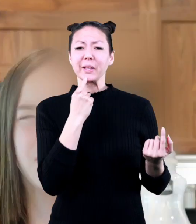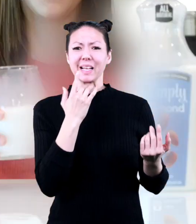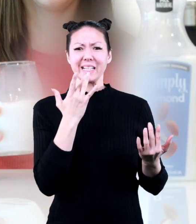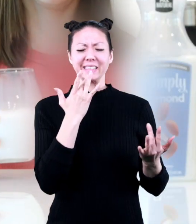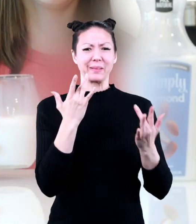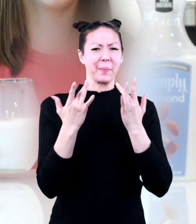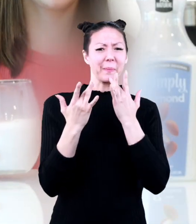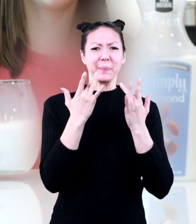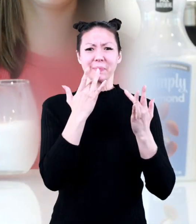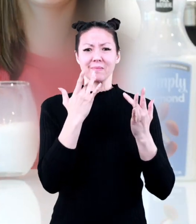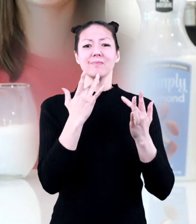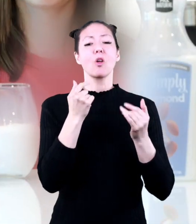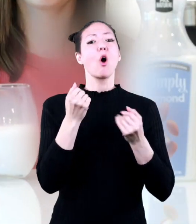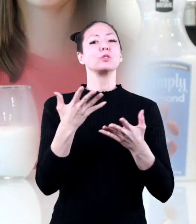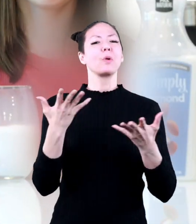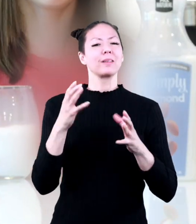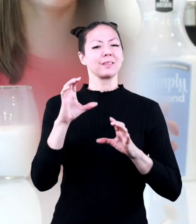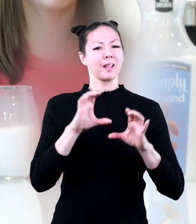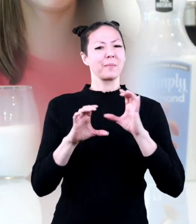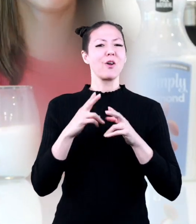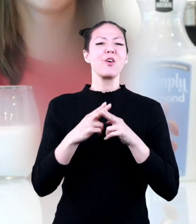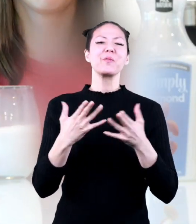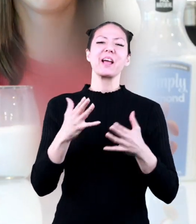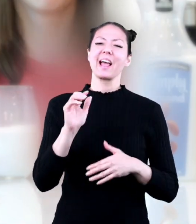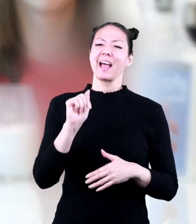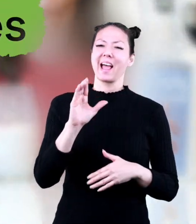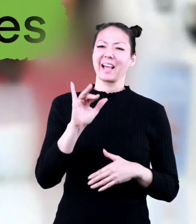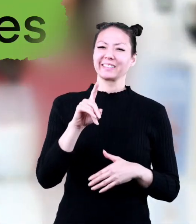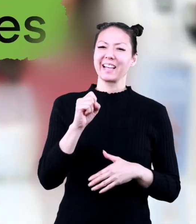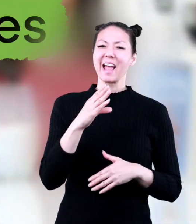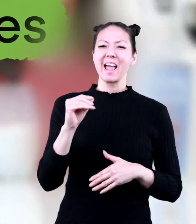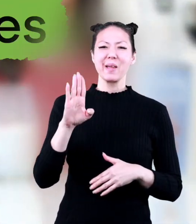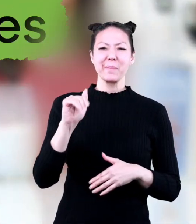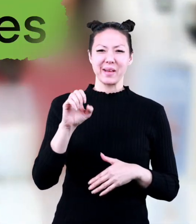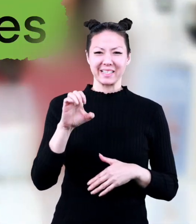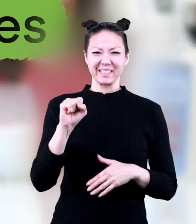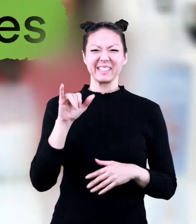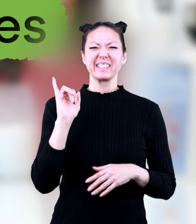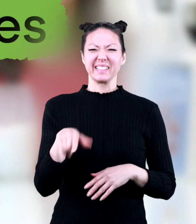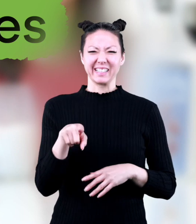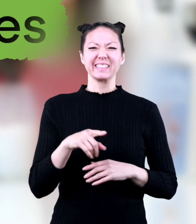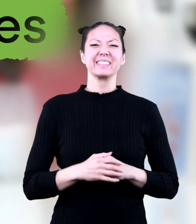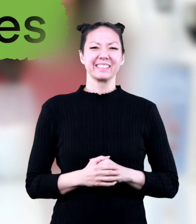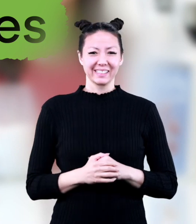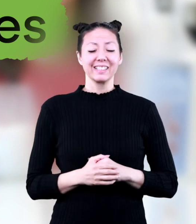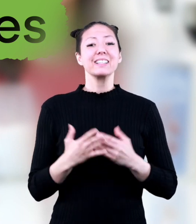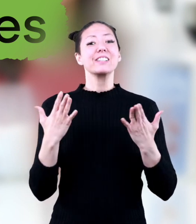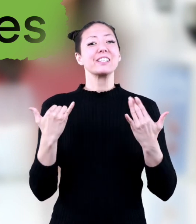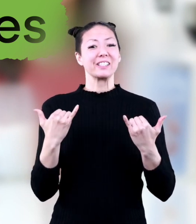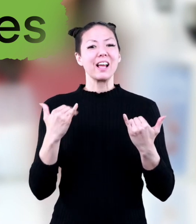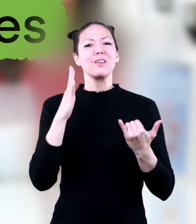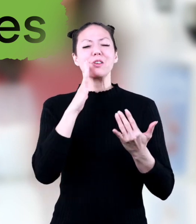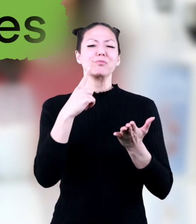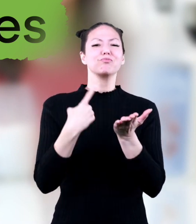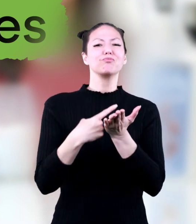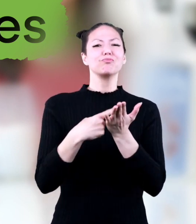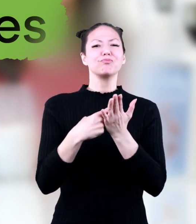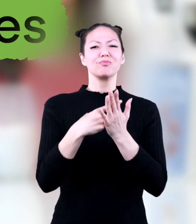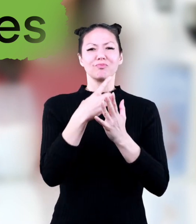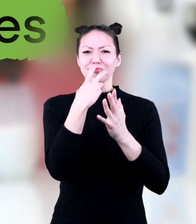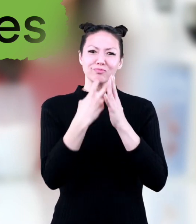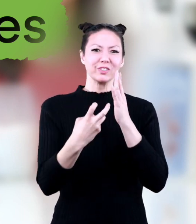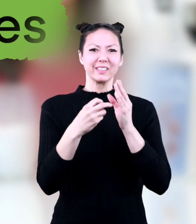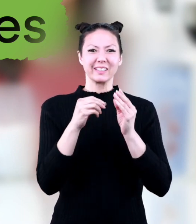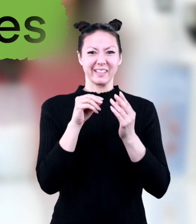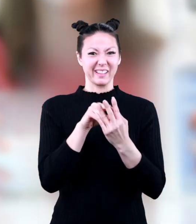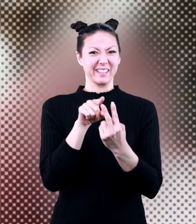and bitter tastes are caused by chemicals called acids and bases and today we are going to learn